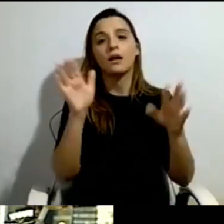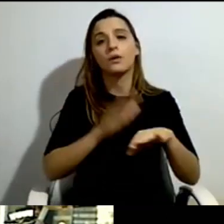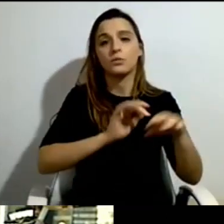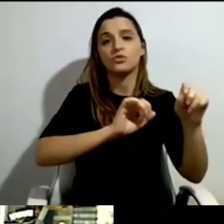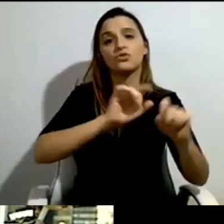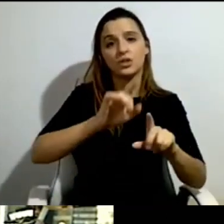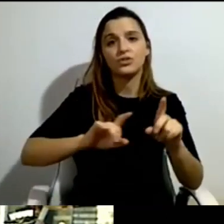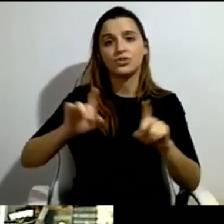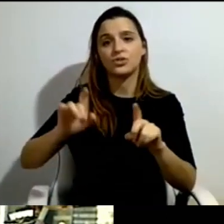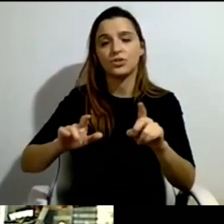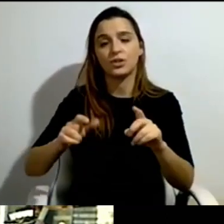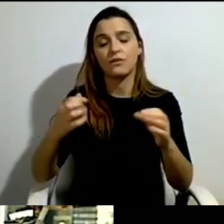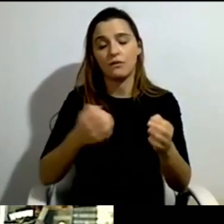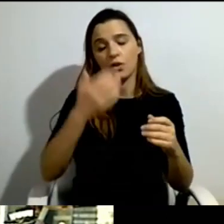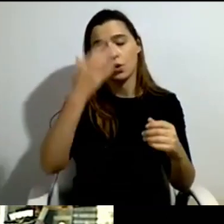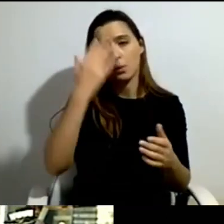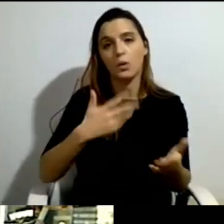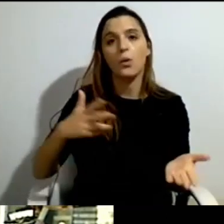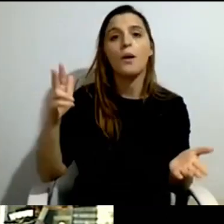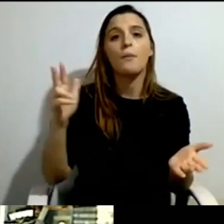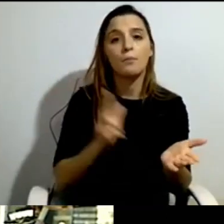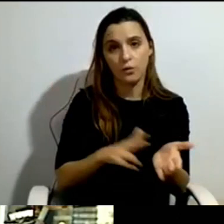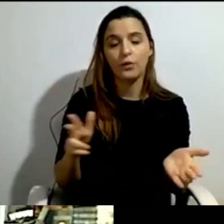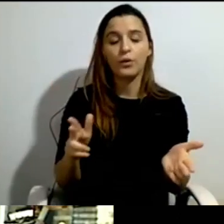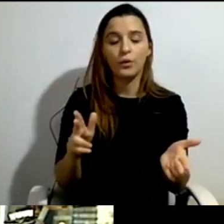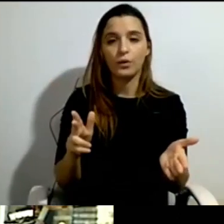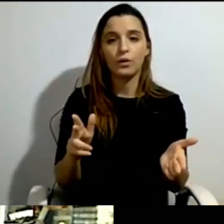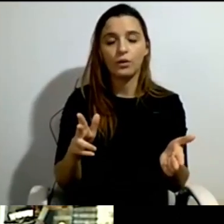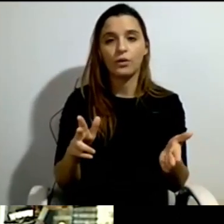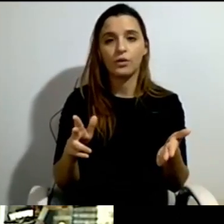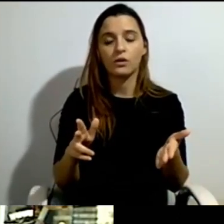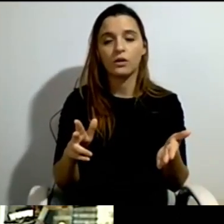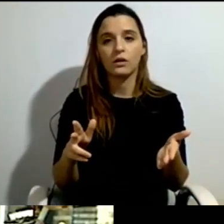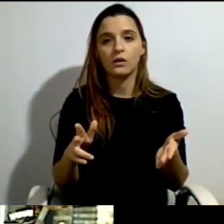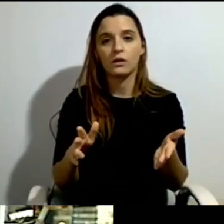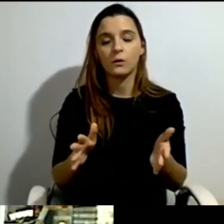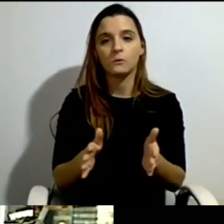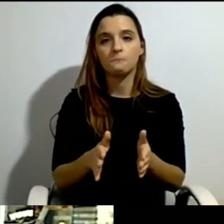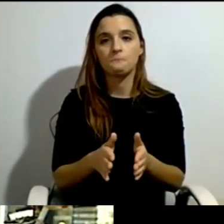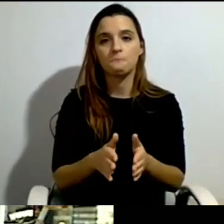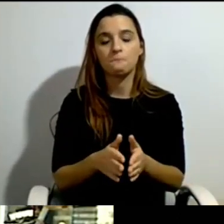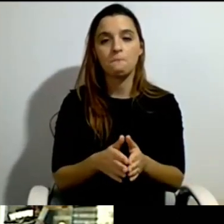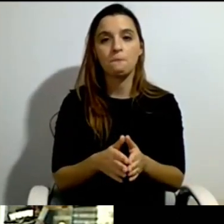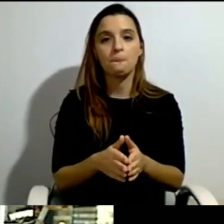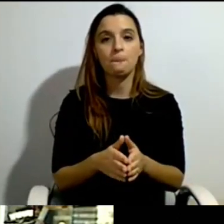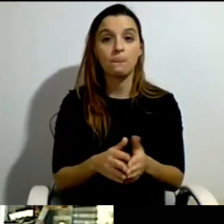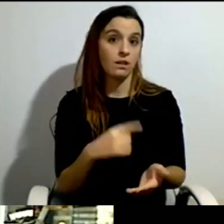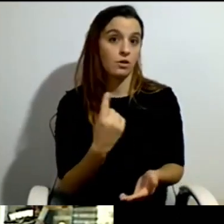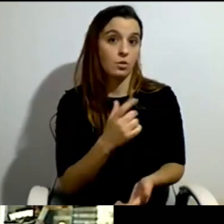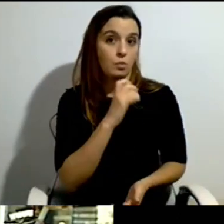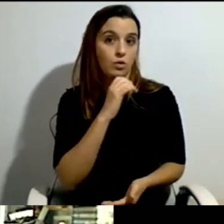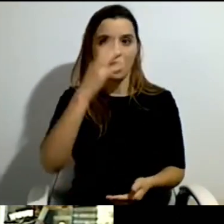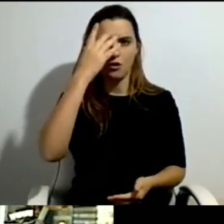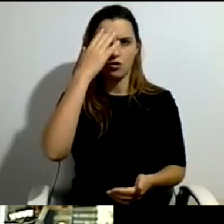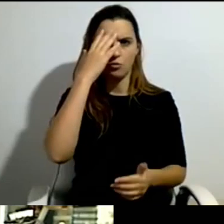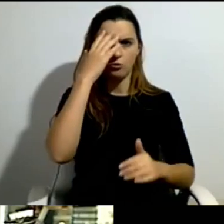very careful not to put high harm numbers. We could have put higher harm numbers. But this was one of our major